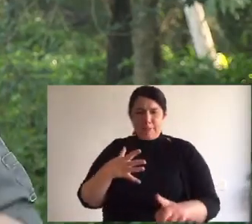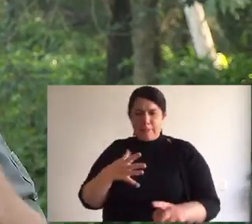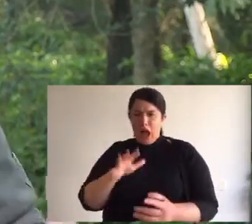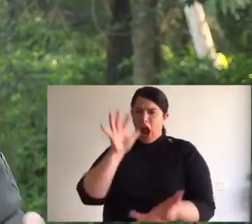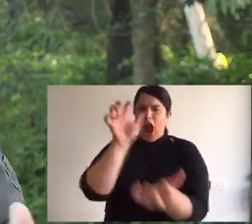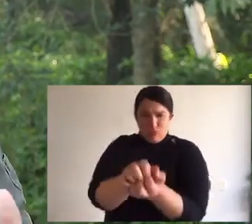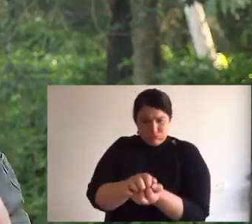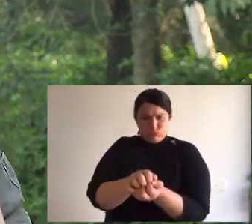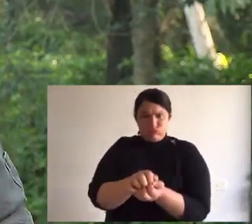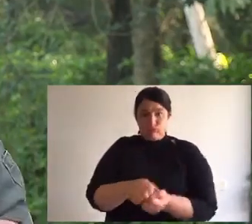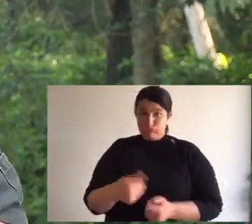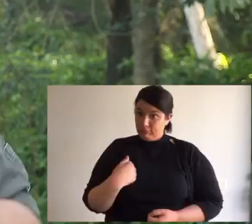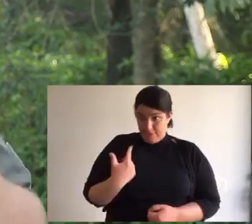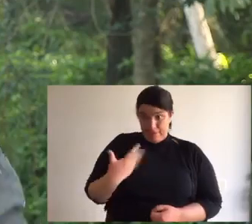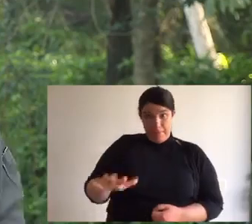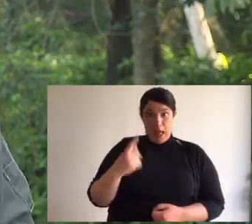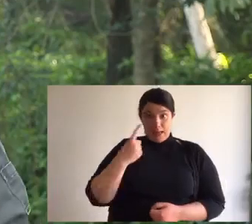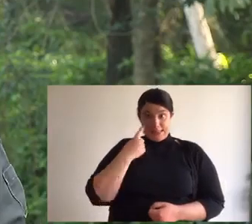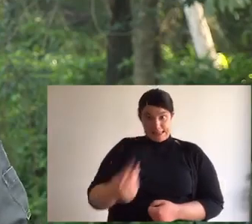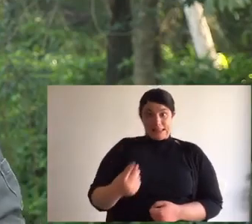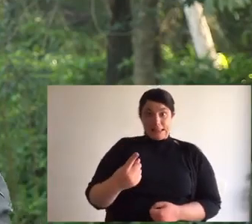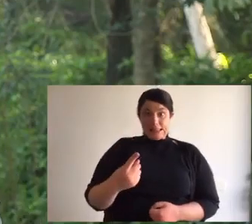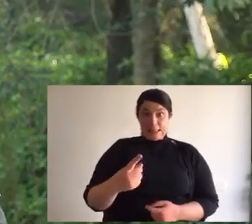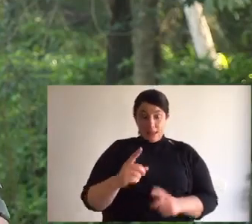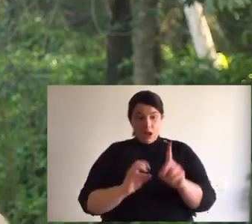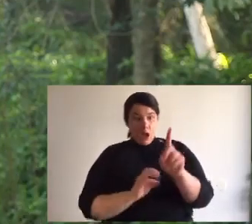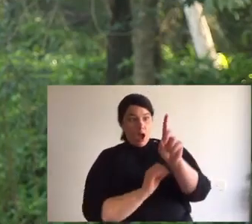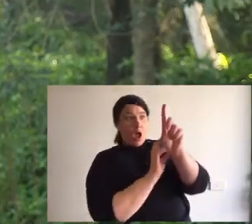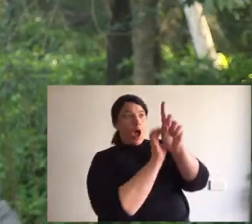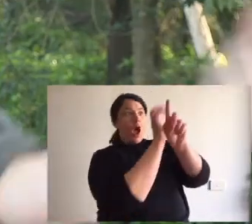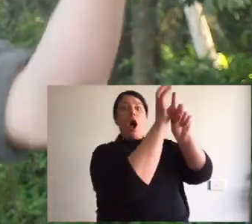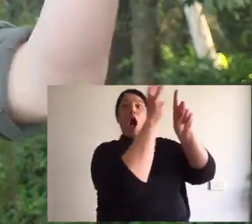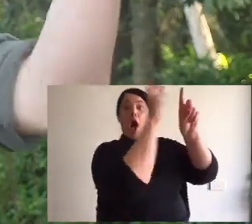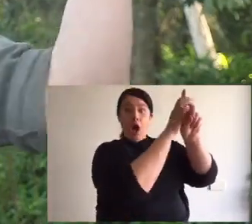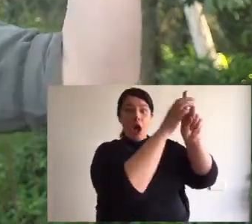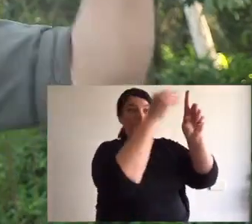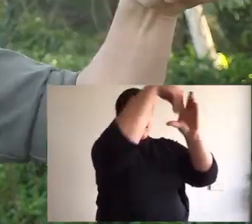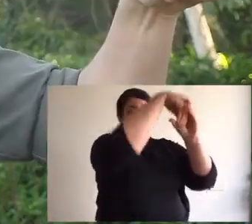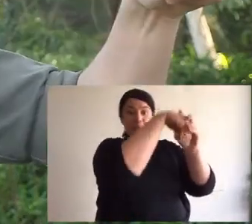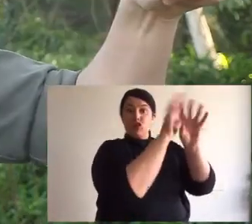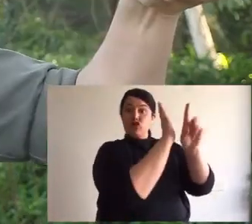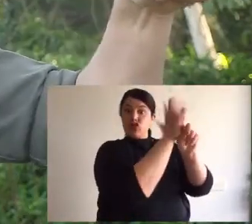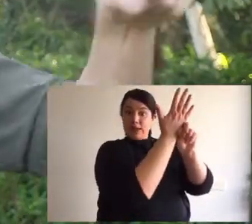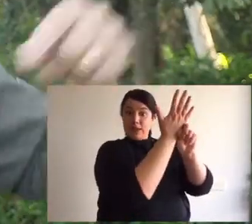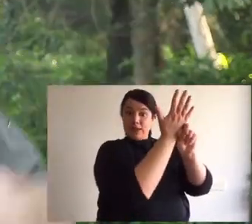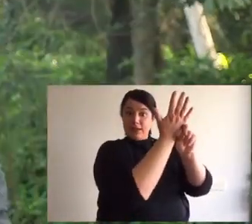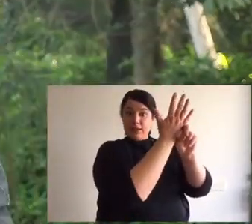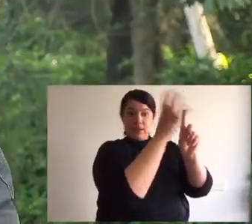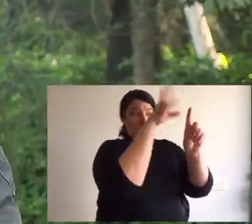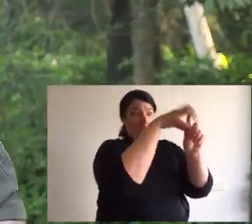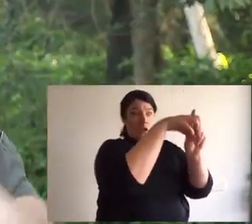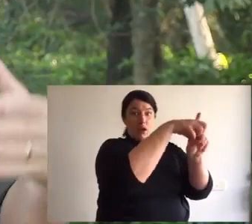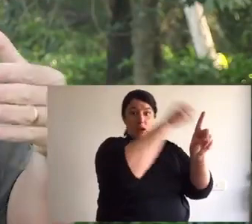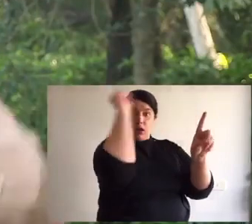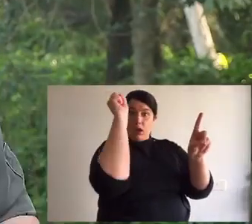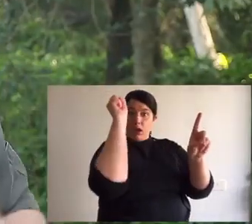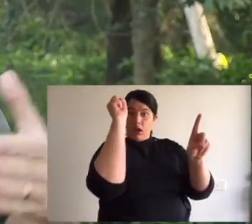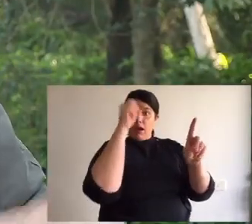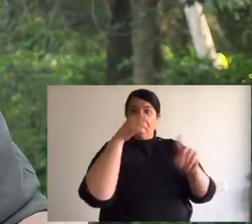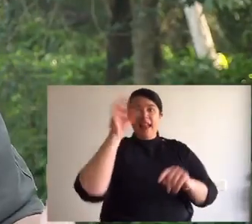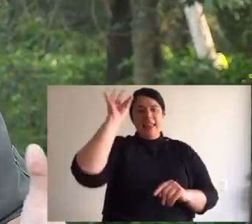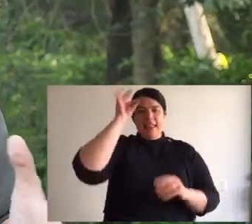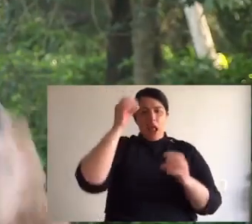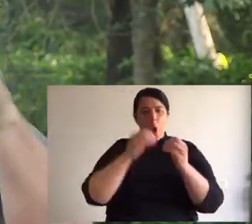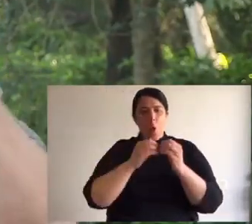for grabbing on to prey. Now I've seen spotted tail quolls climb up a tree into a hollow and grab a yellow